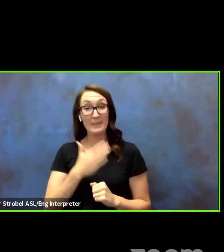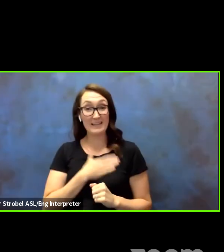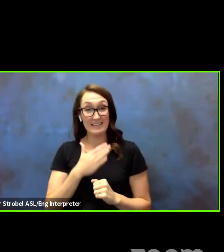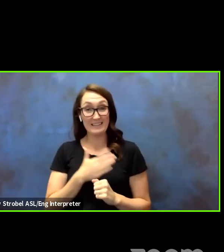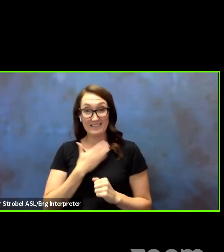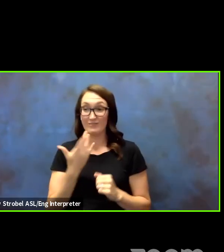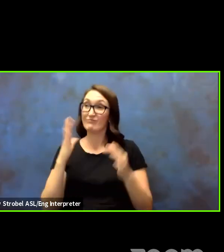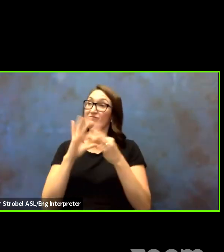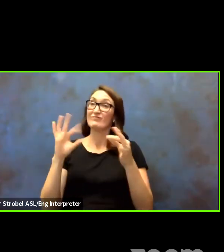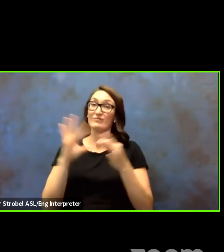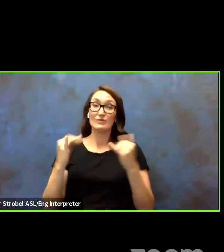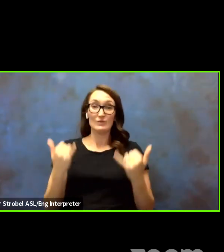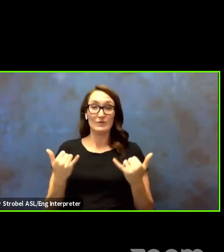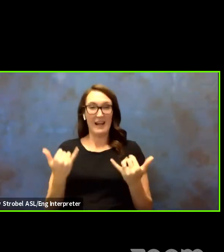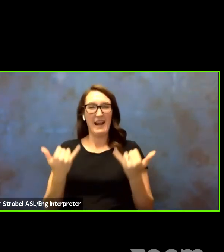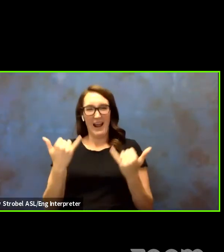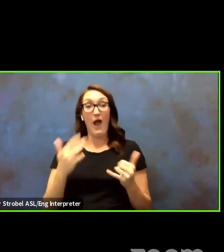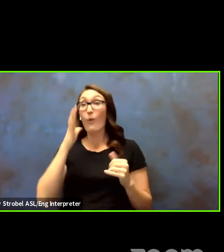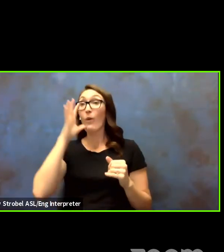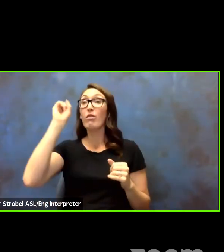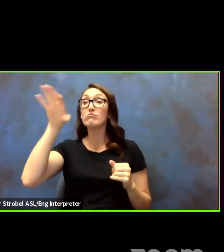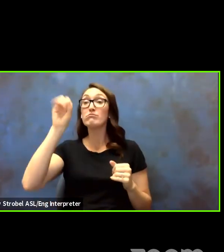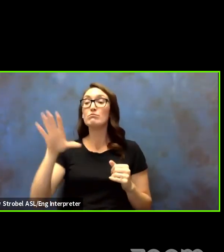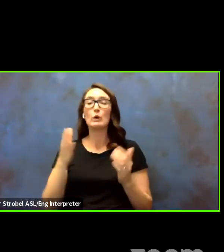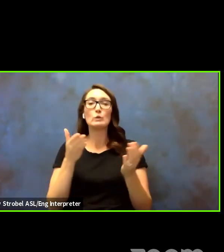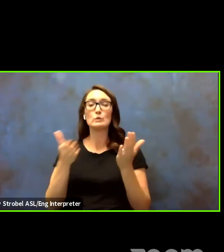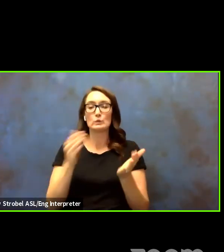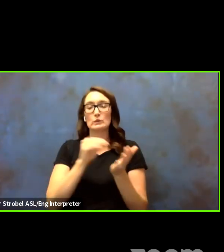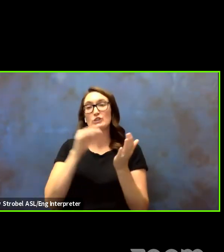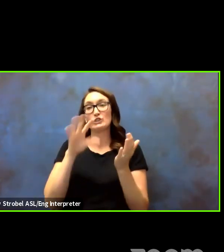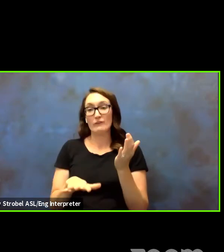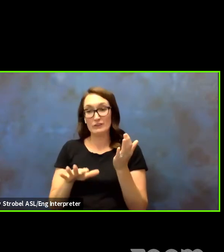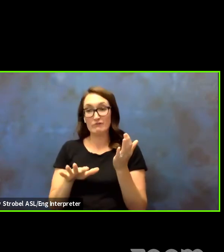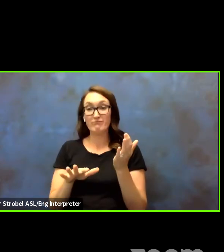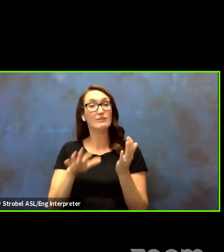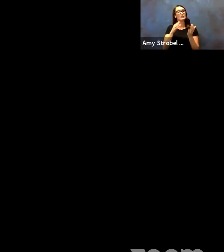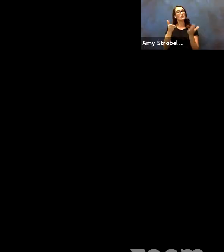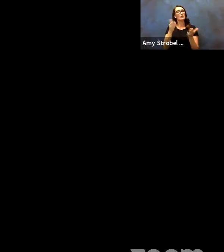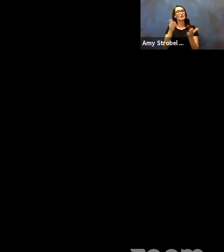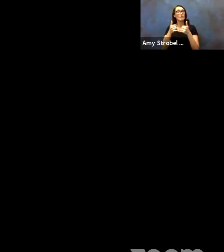today. And now I will present the Student Services Service Awards.